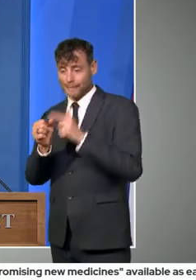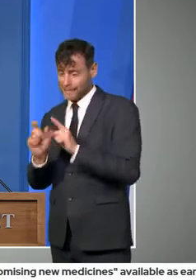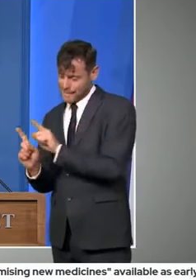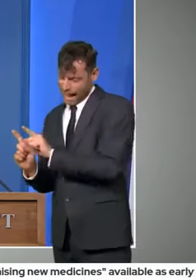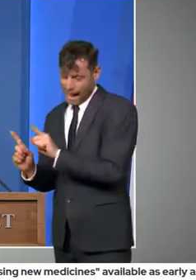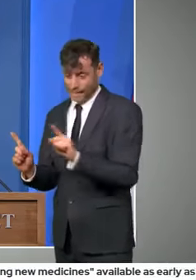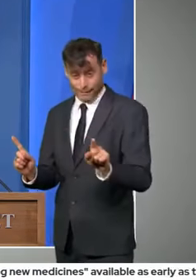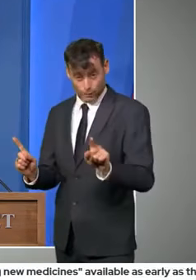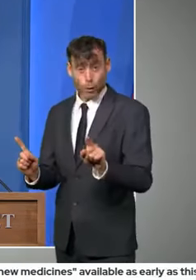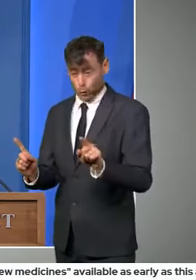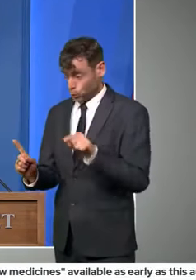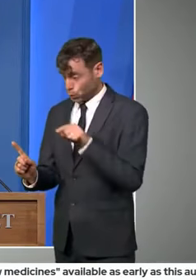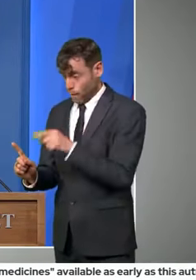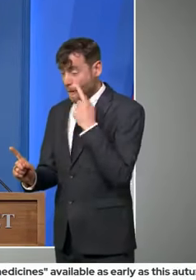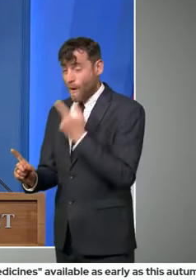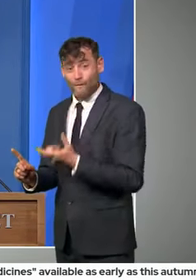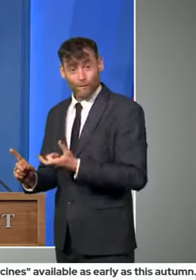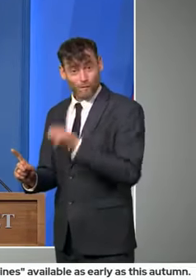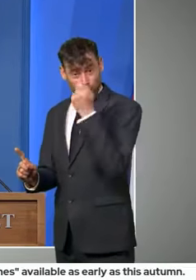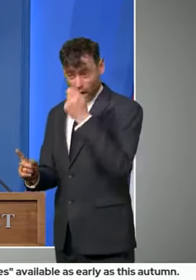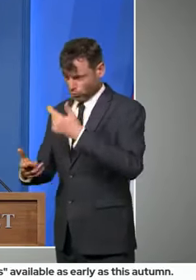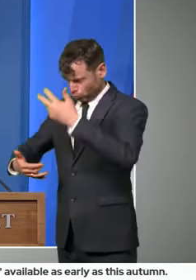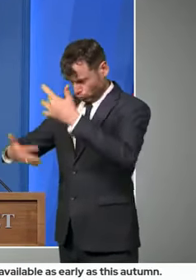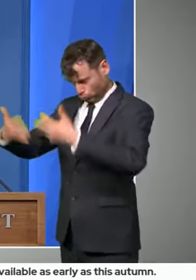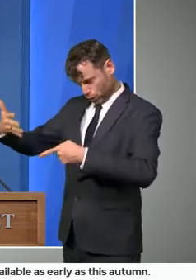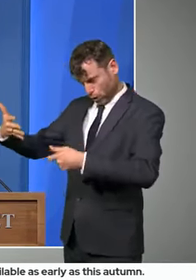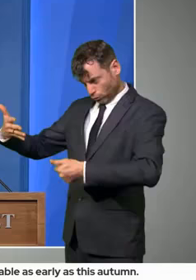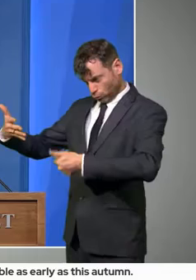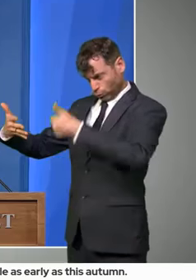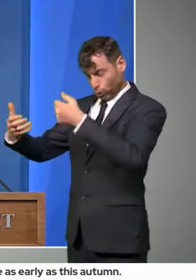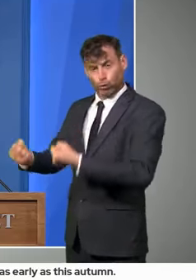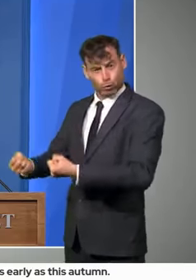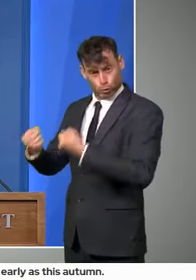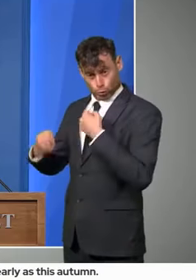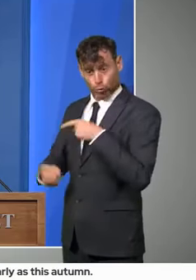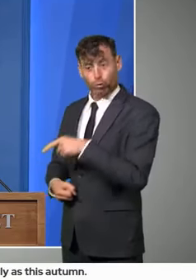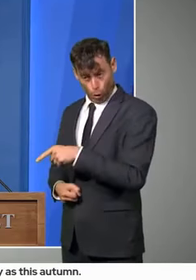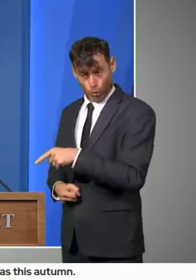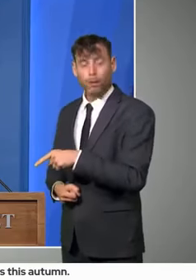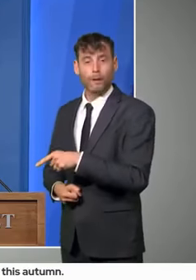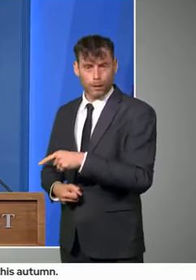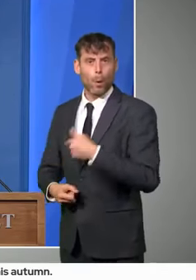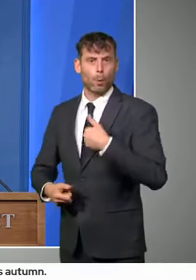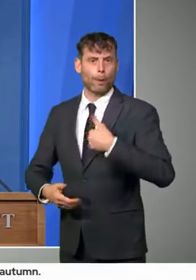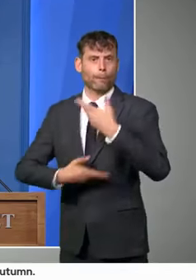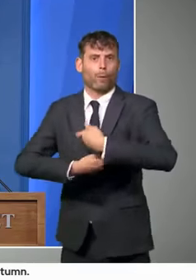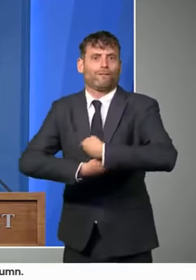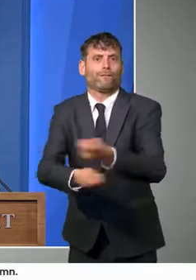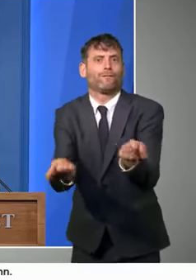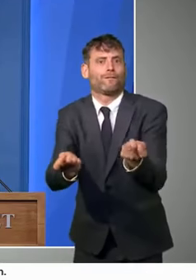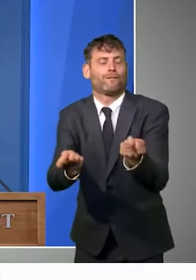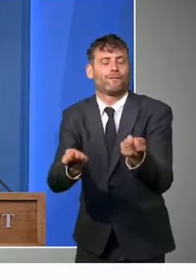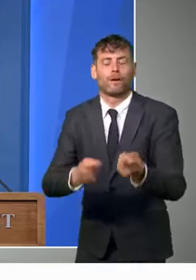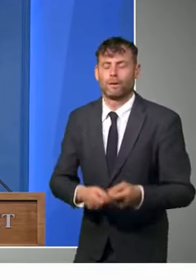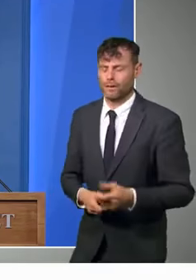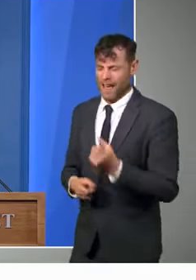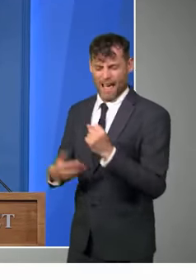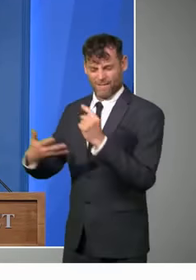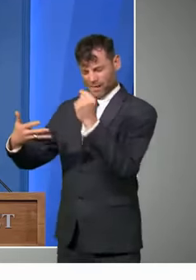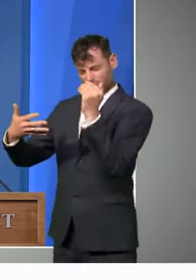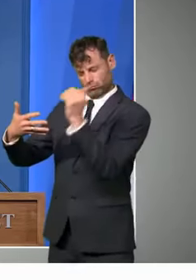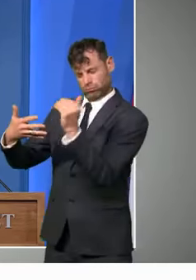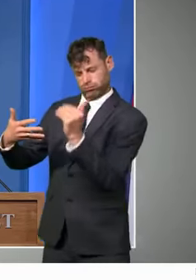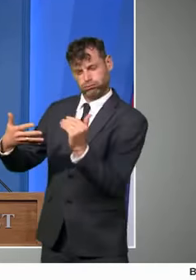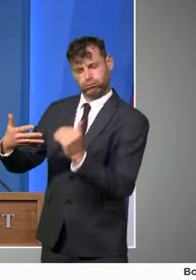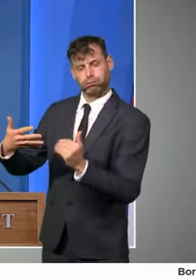So we're starting to look at bedesonide and other treatments as well. And this really gives us a chance to focus and ramp